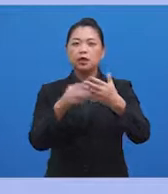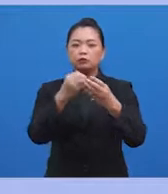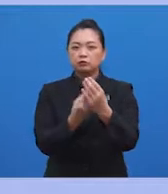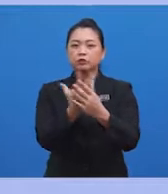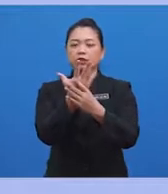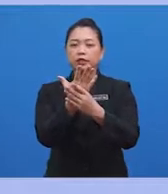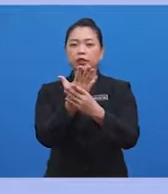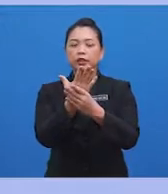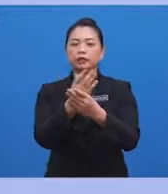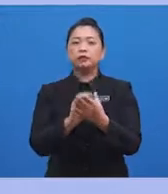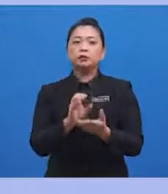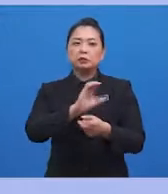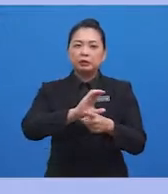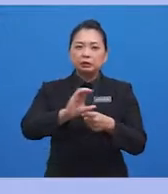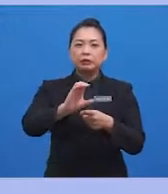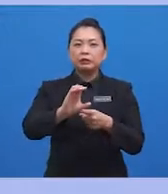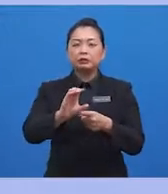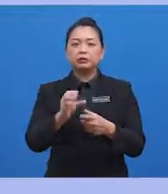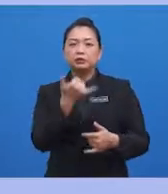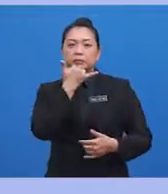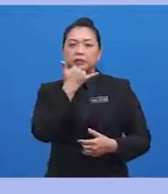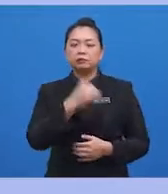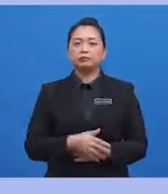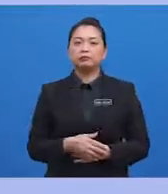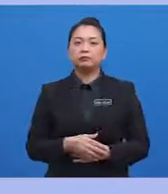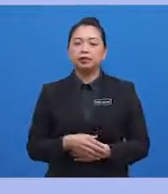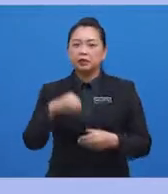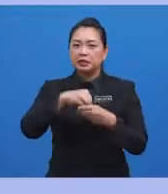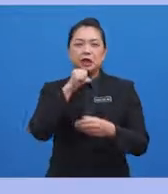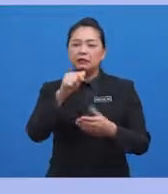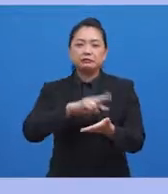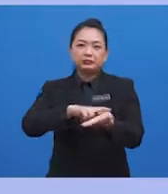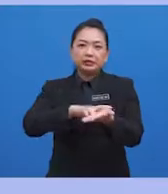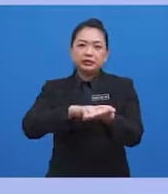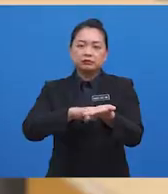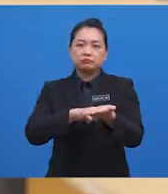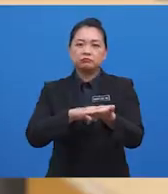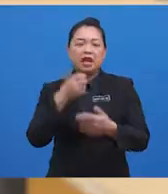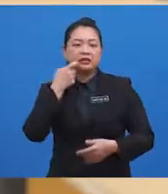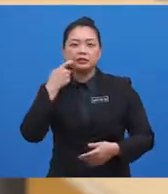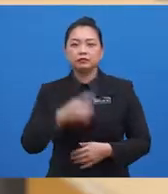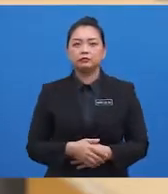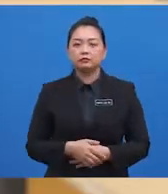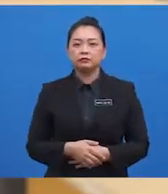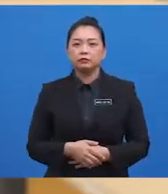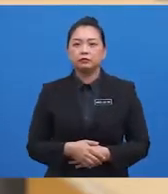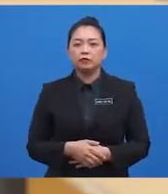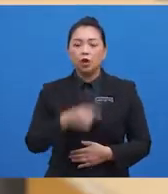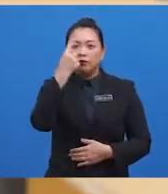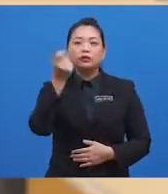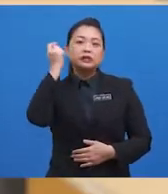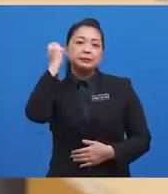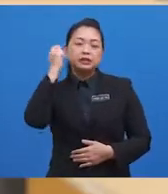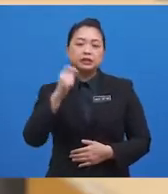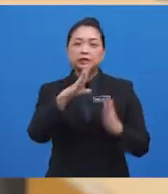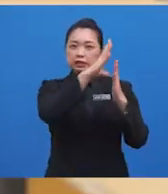criminals with untreated addictions. This is your second text. Now, for the above text,